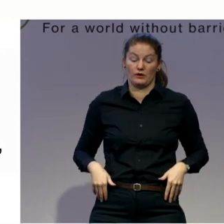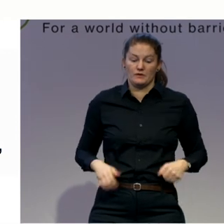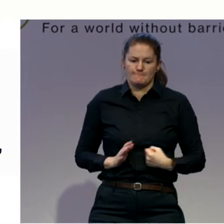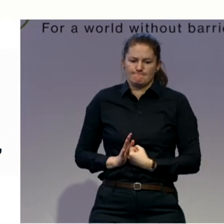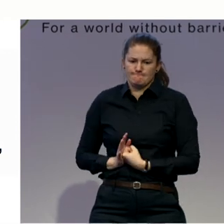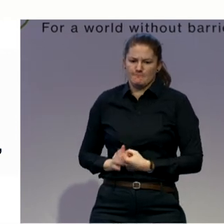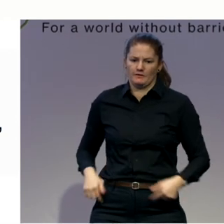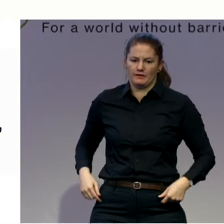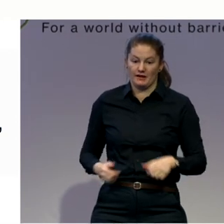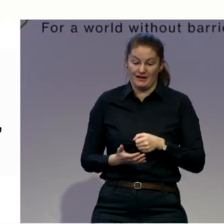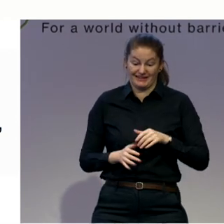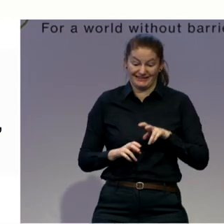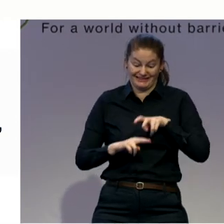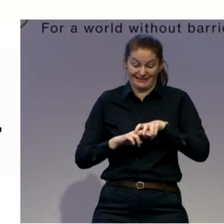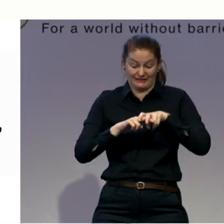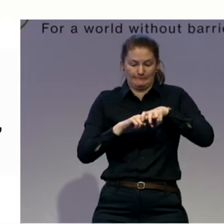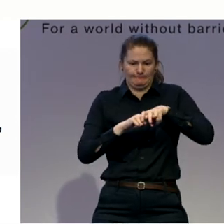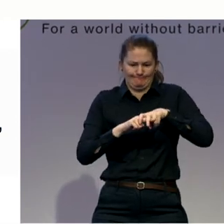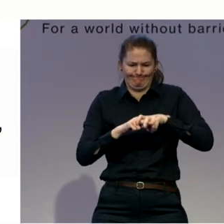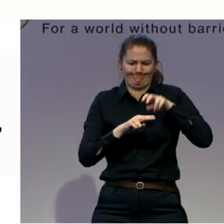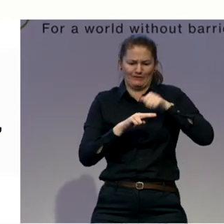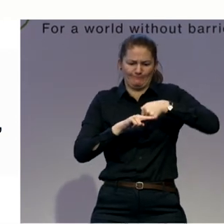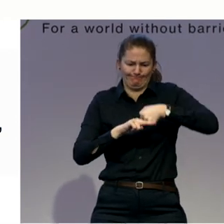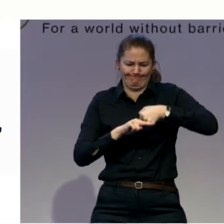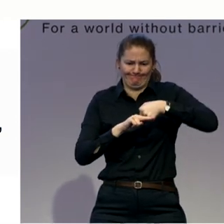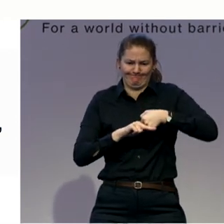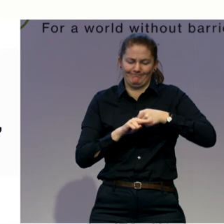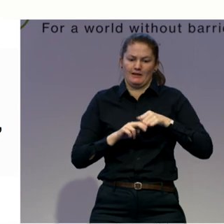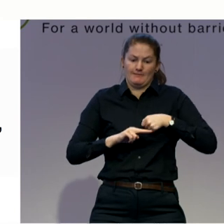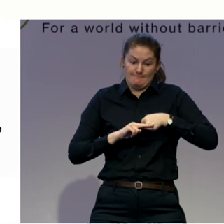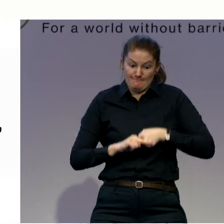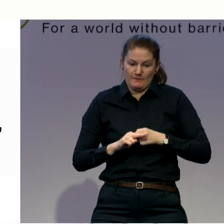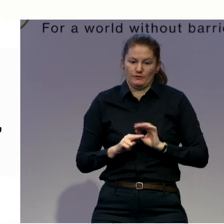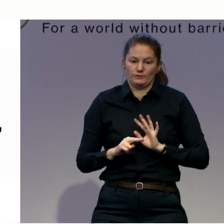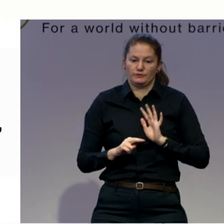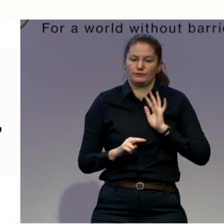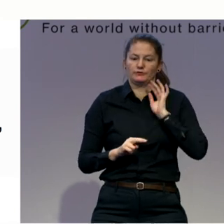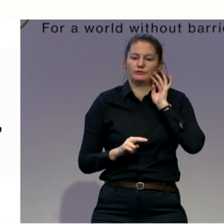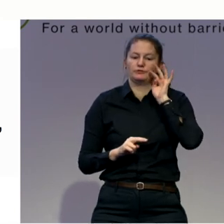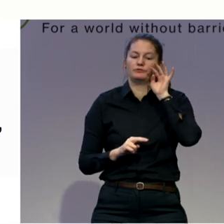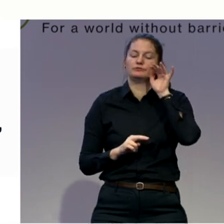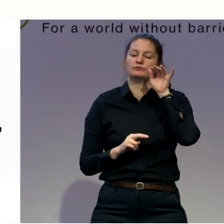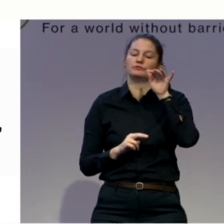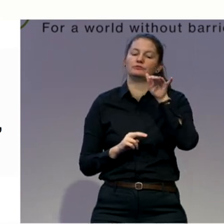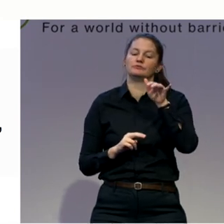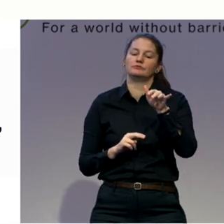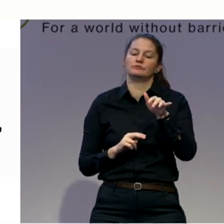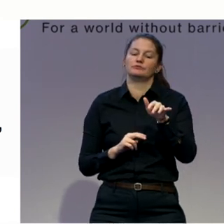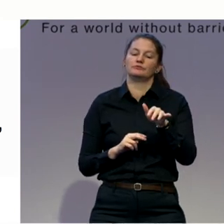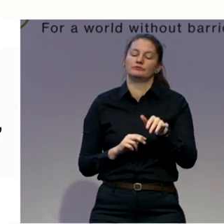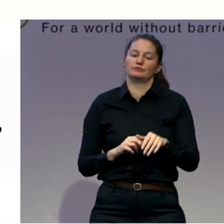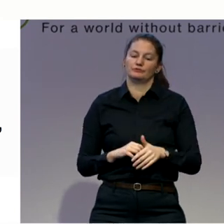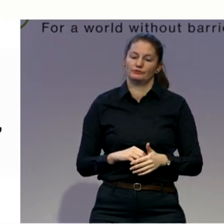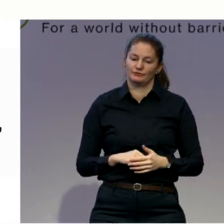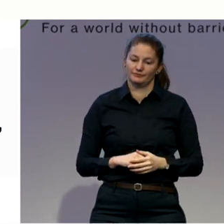Inhale to release. And exhale and move your lumbar spine away from the chair. Let's do it again.